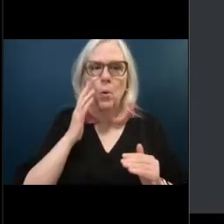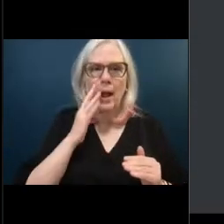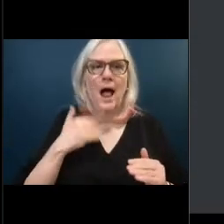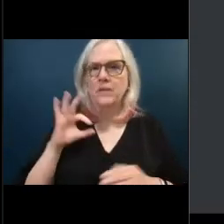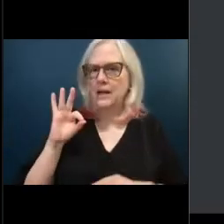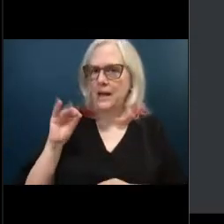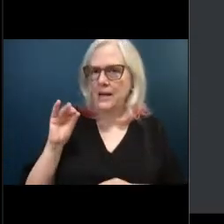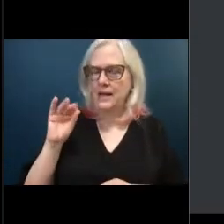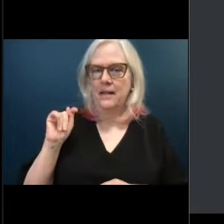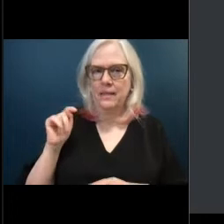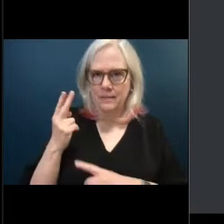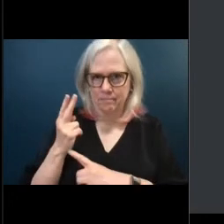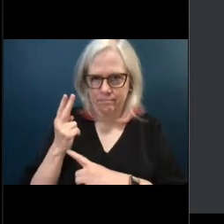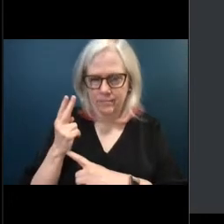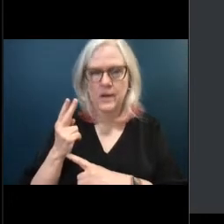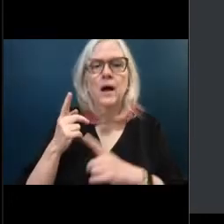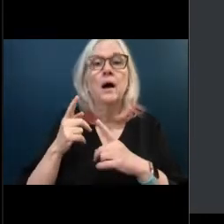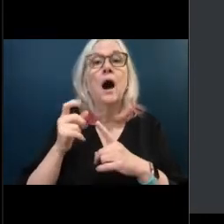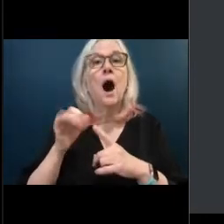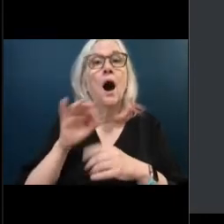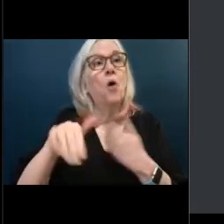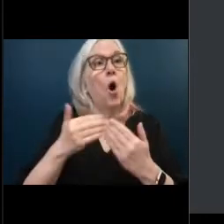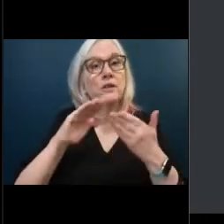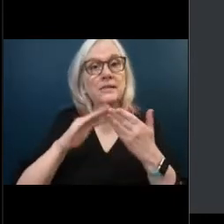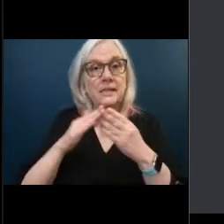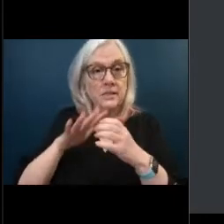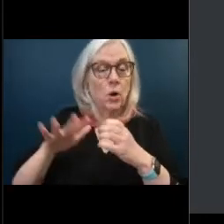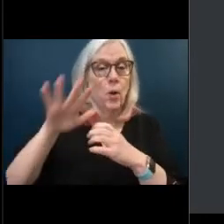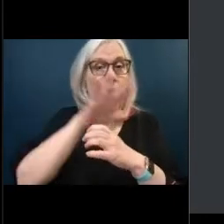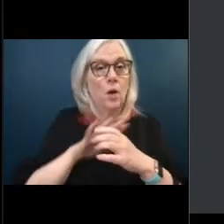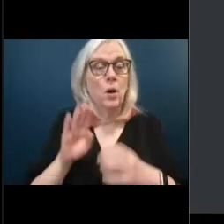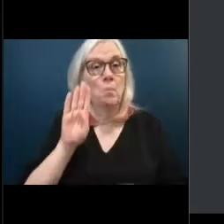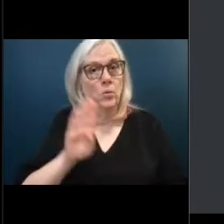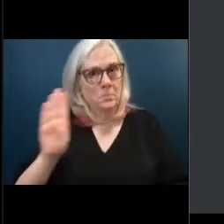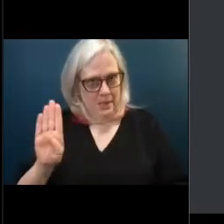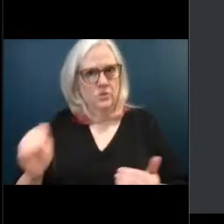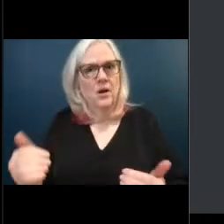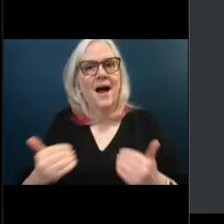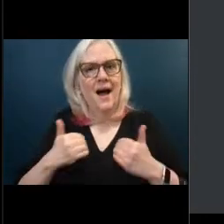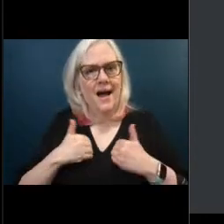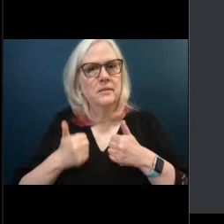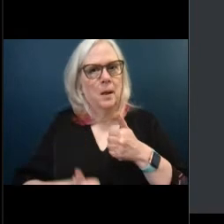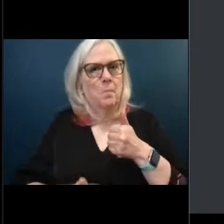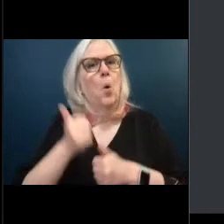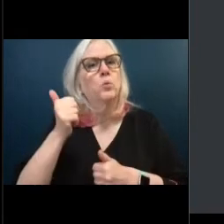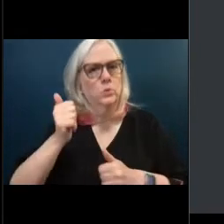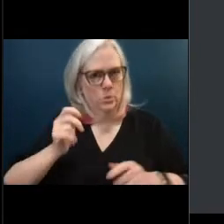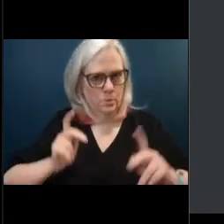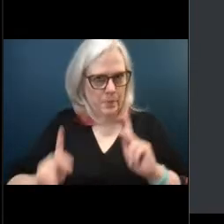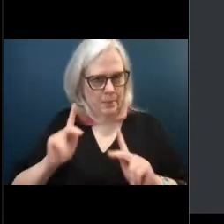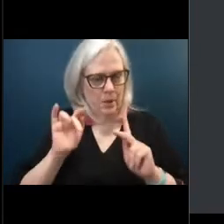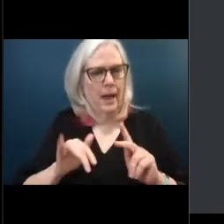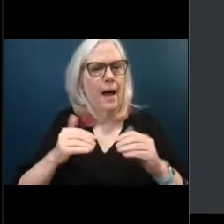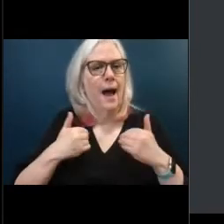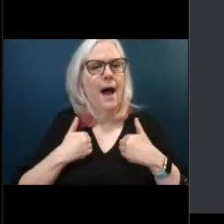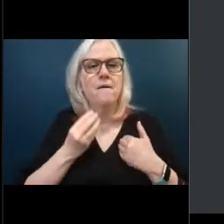most are in Boynton Beach. And it's because of the support of the city and everything you do to make sure that we have access to the land, that we